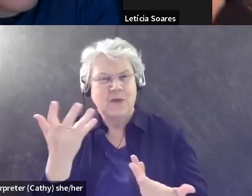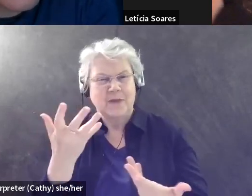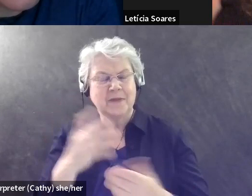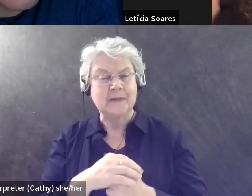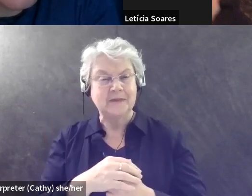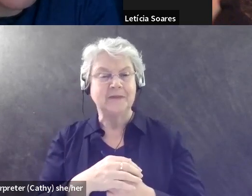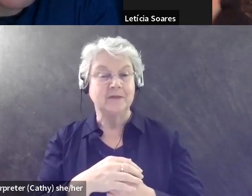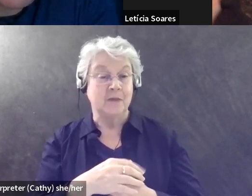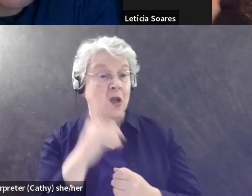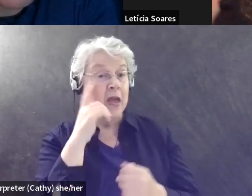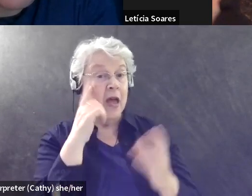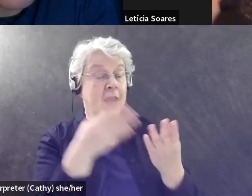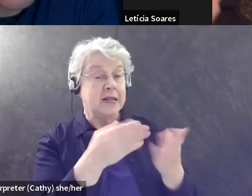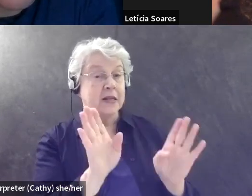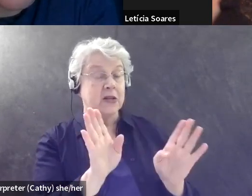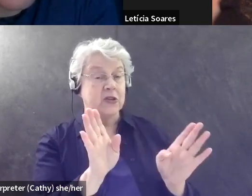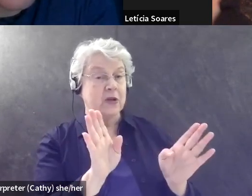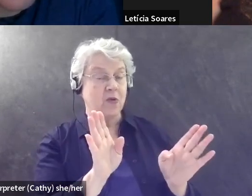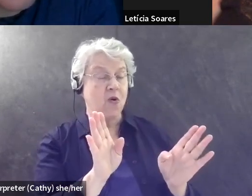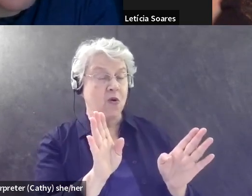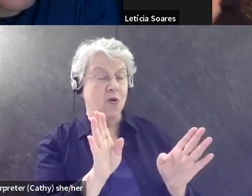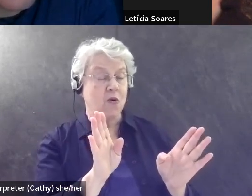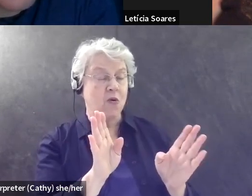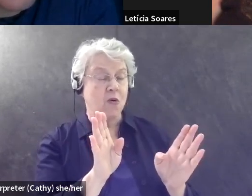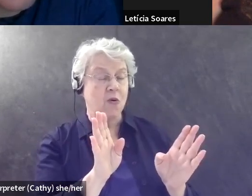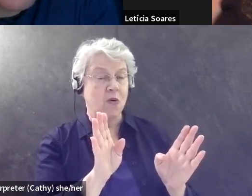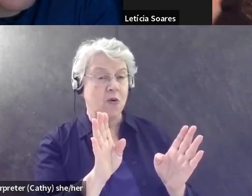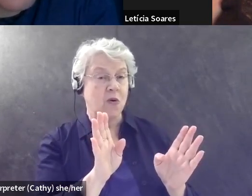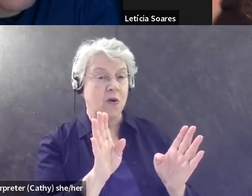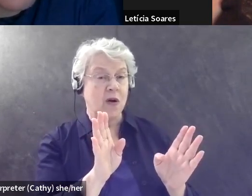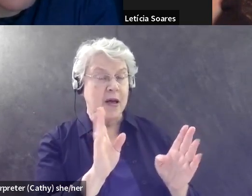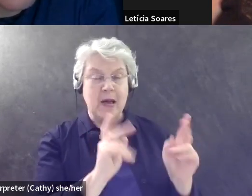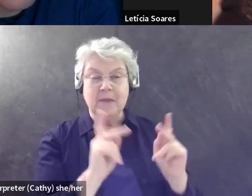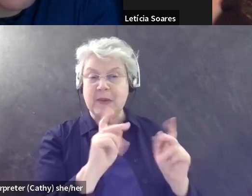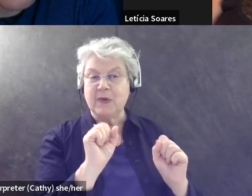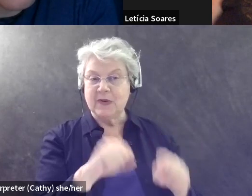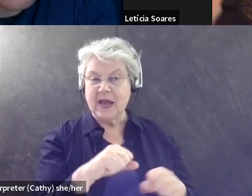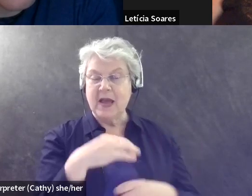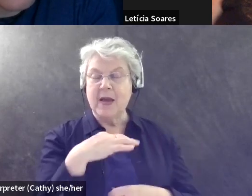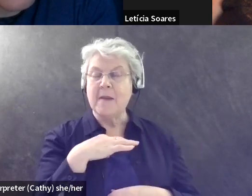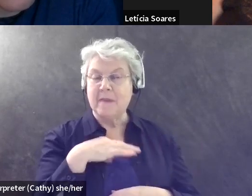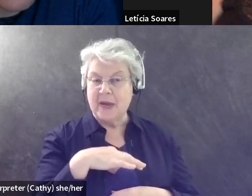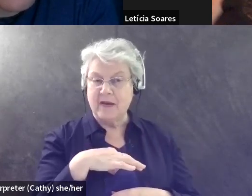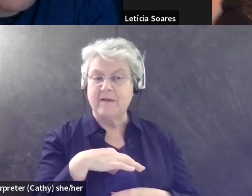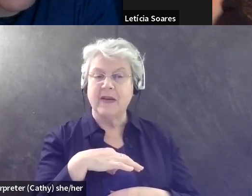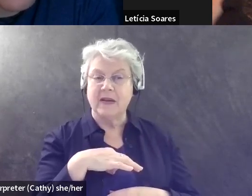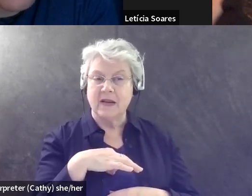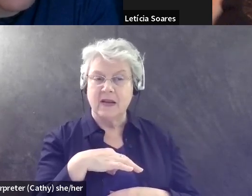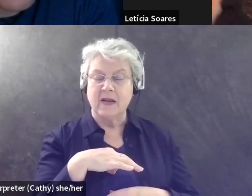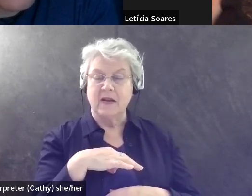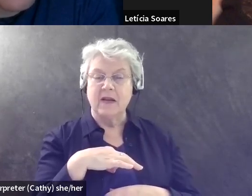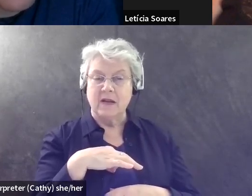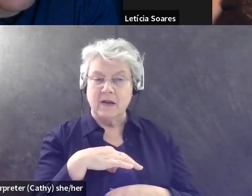think in general, uh, people can benefit a lot from having